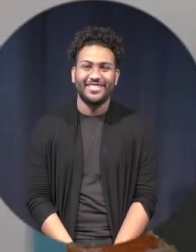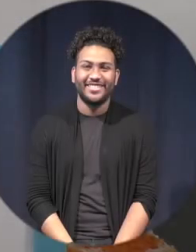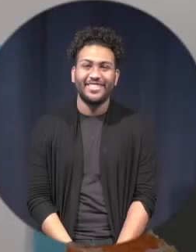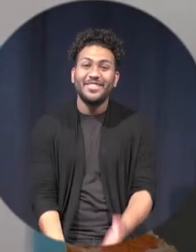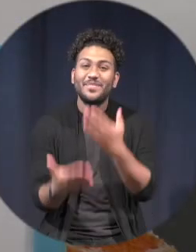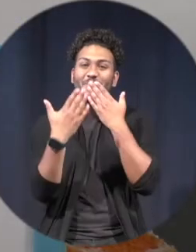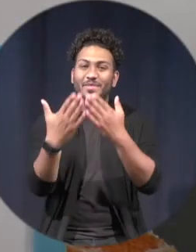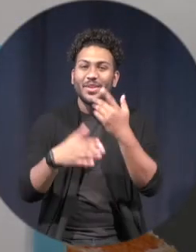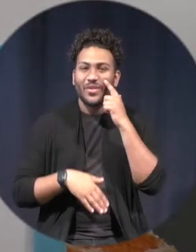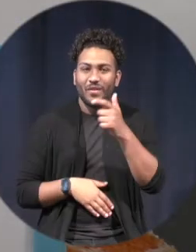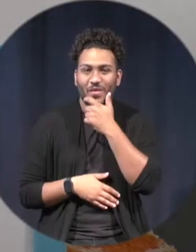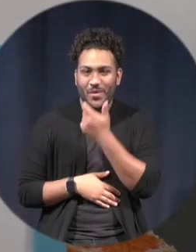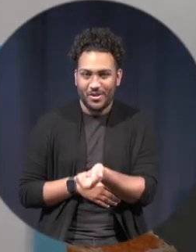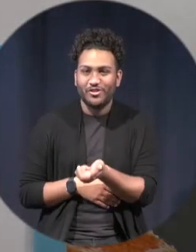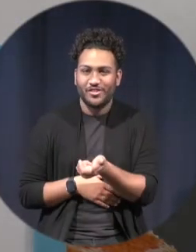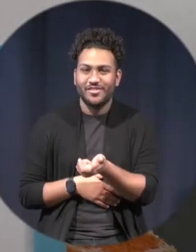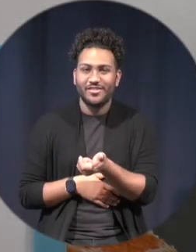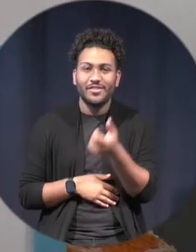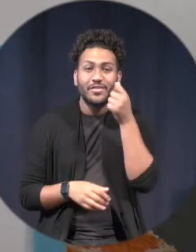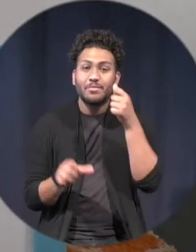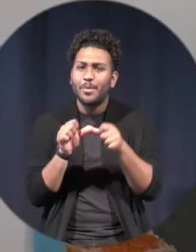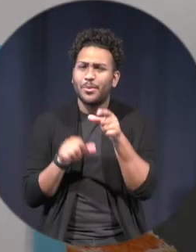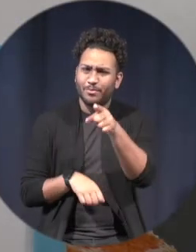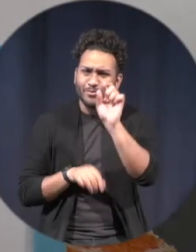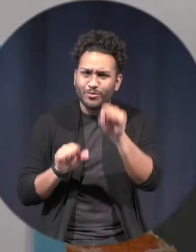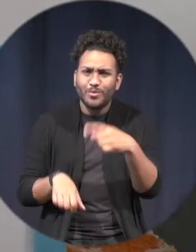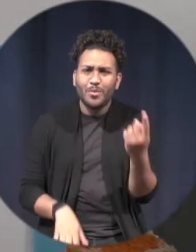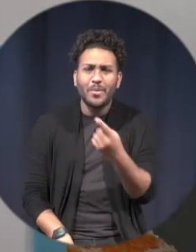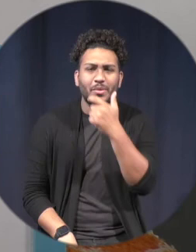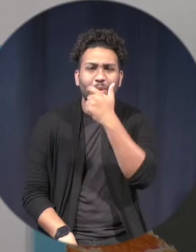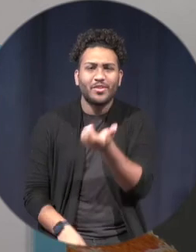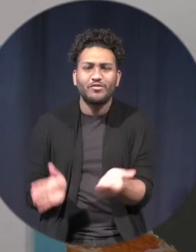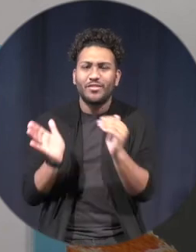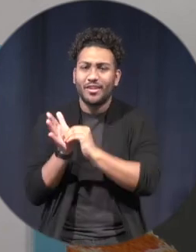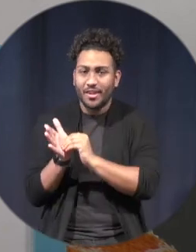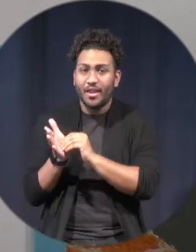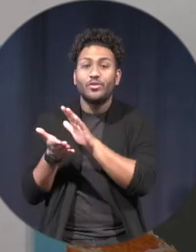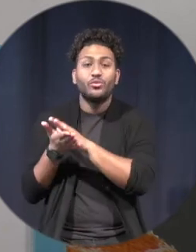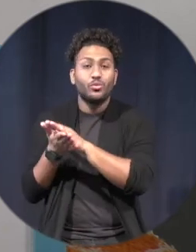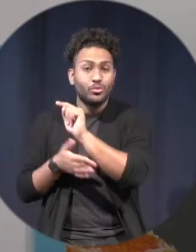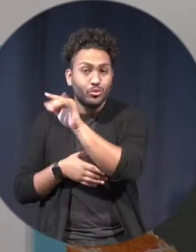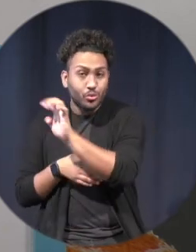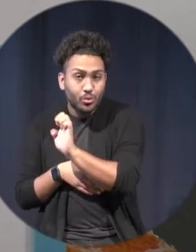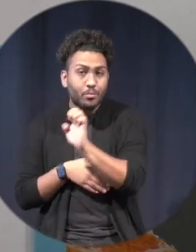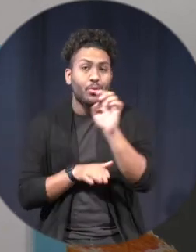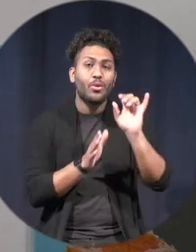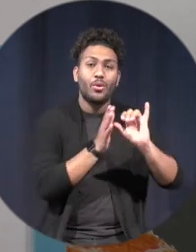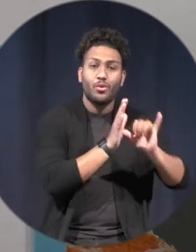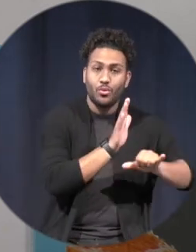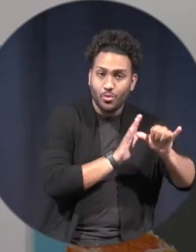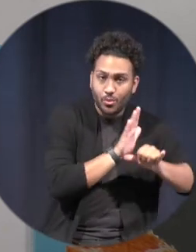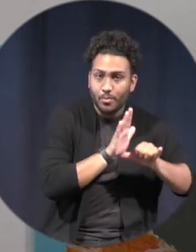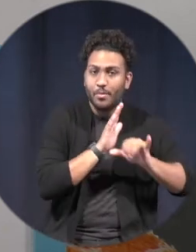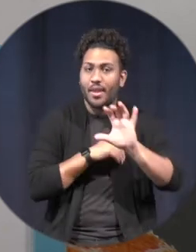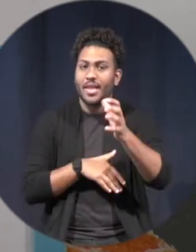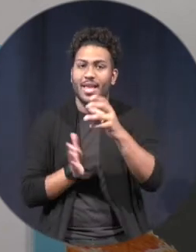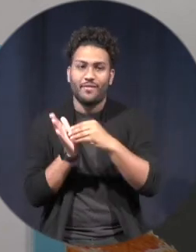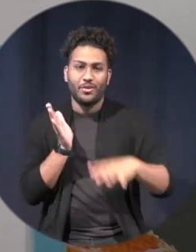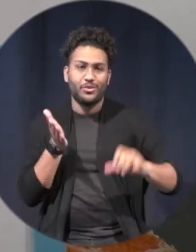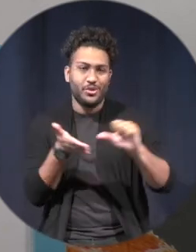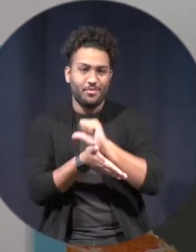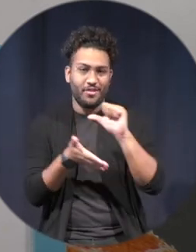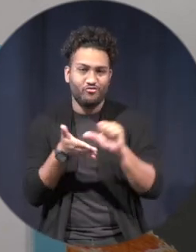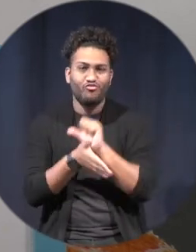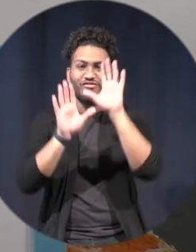Thank you for watching Brave TV News. Remember, you can always watch us on SchoolTube, YouTube, and the Canvas Student Body